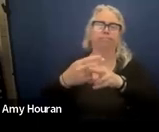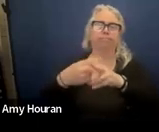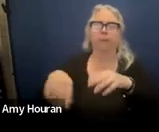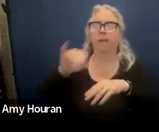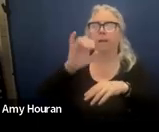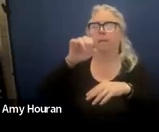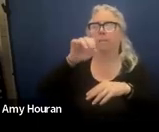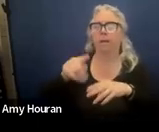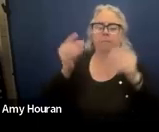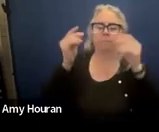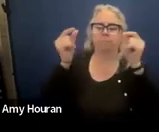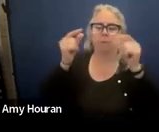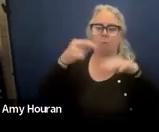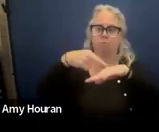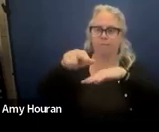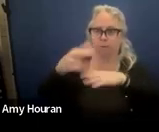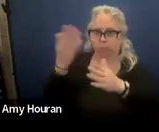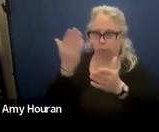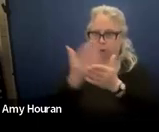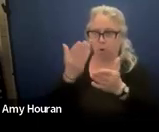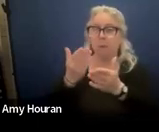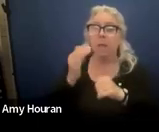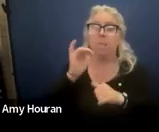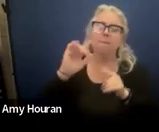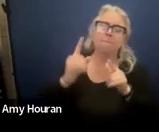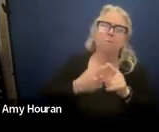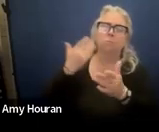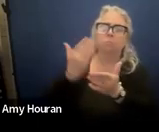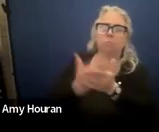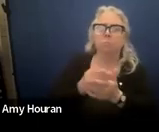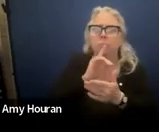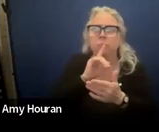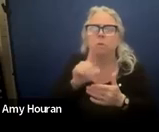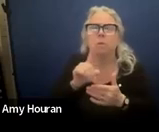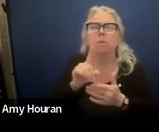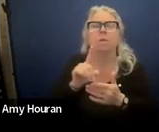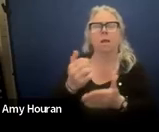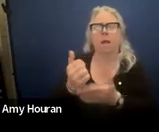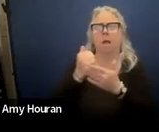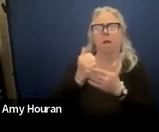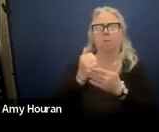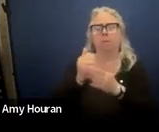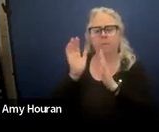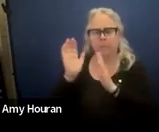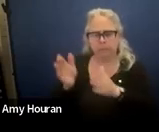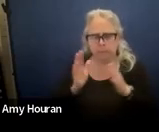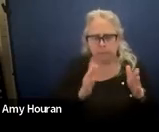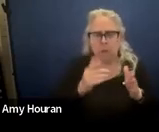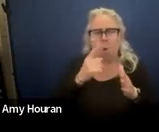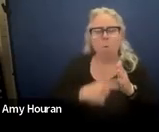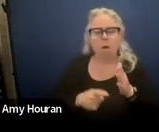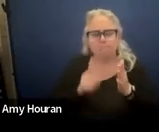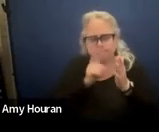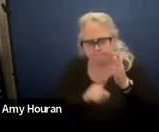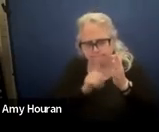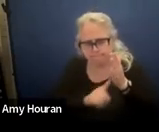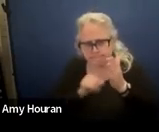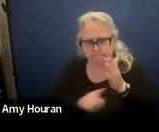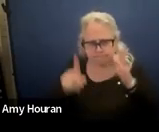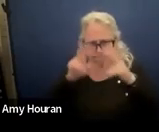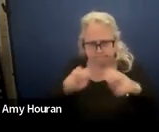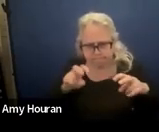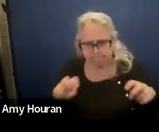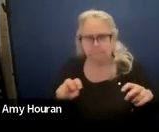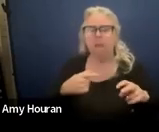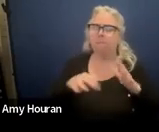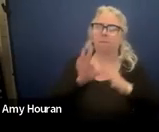document um it was the first document that really helped me kind of organize what we're looking at and so i